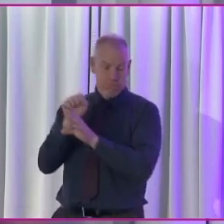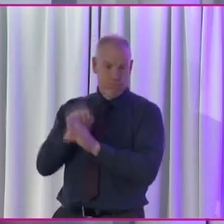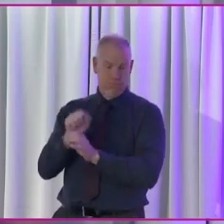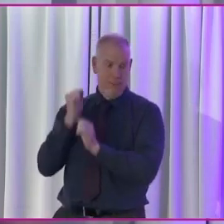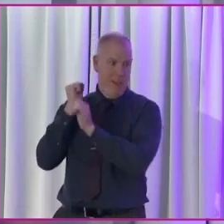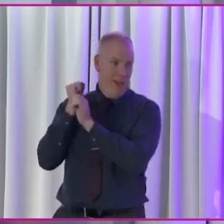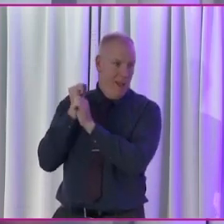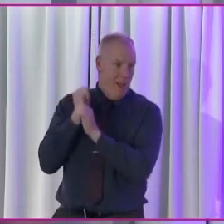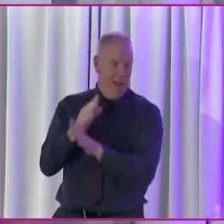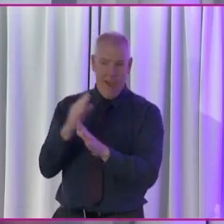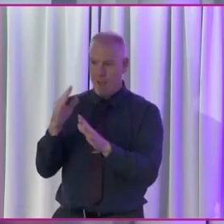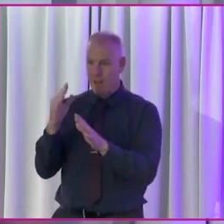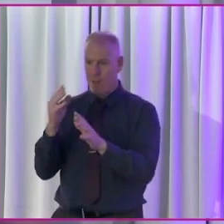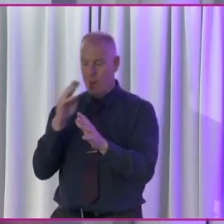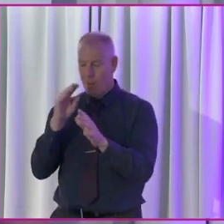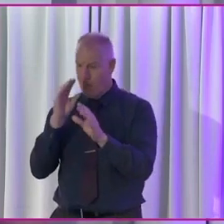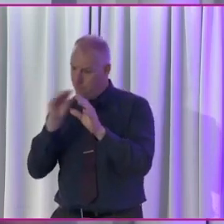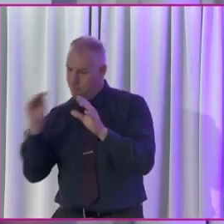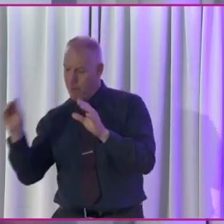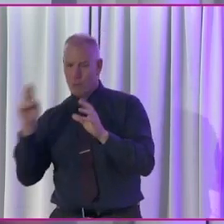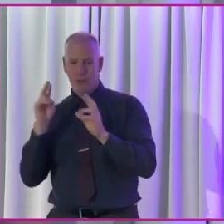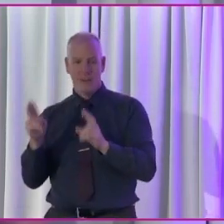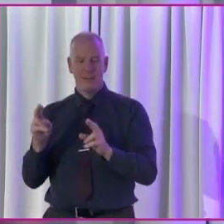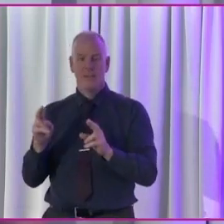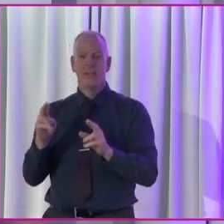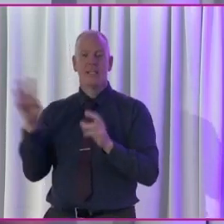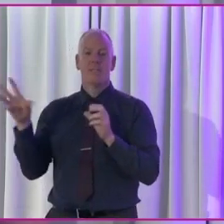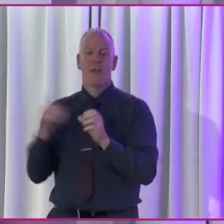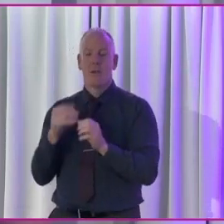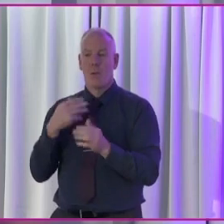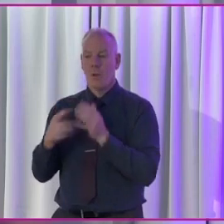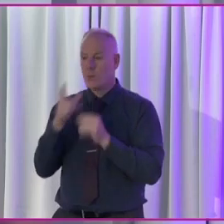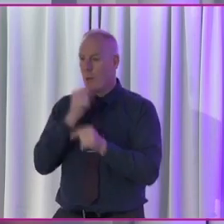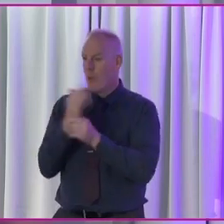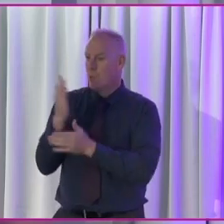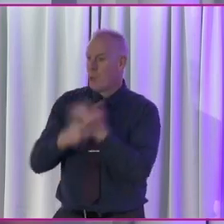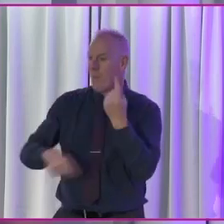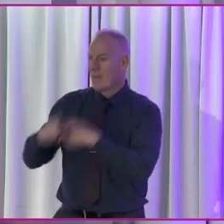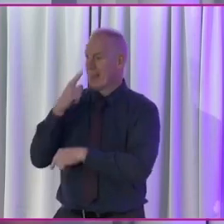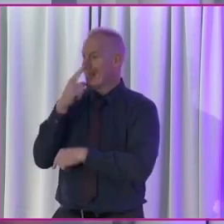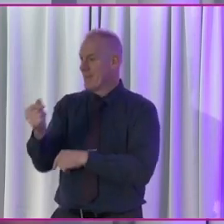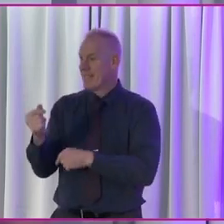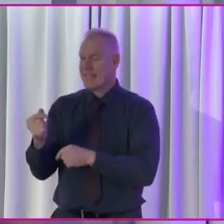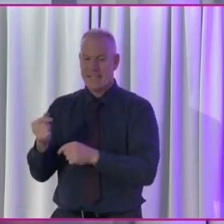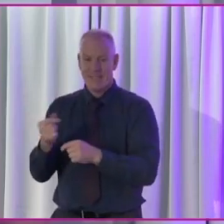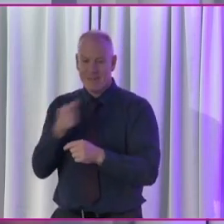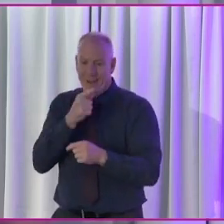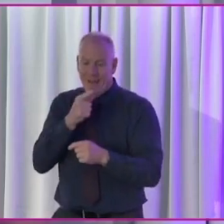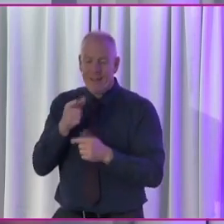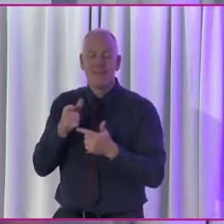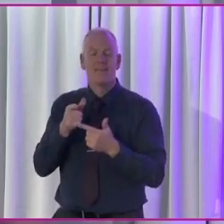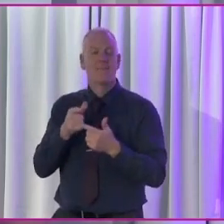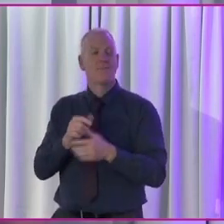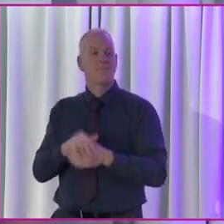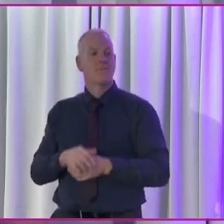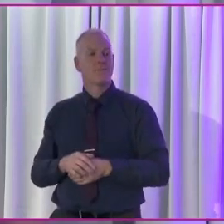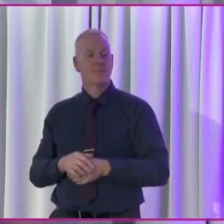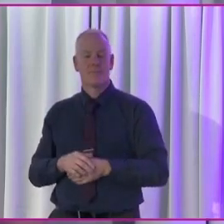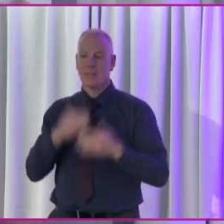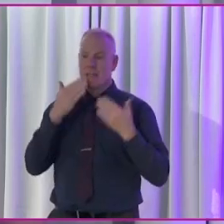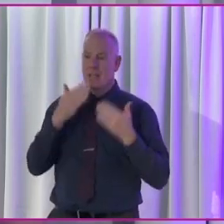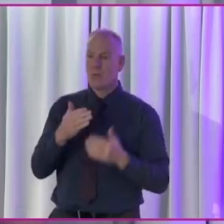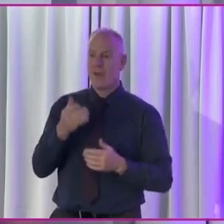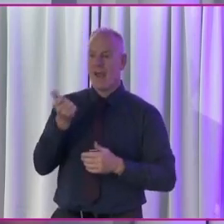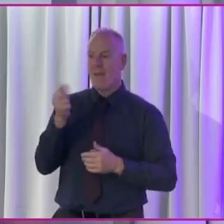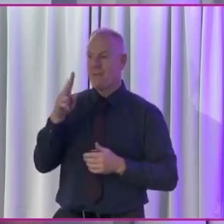the work so accurately, particularly at the speed some of us speak at. So thanks to them. Thank you to